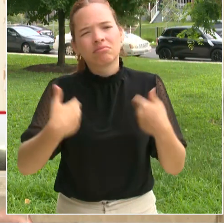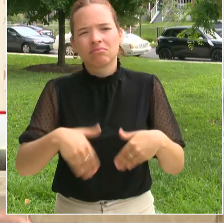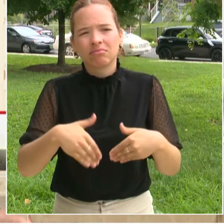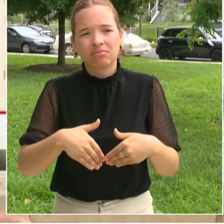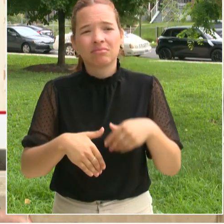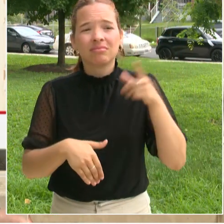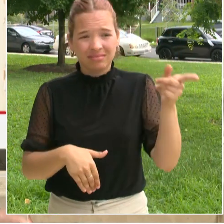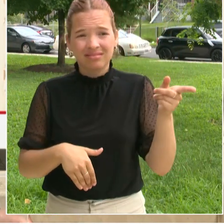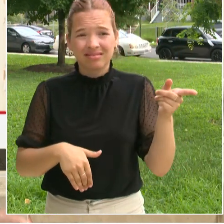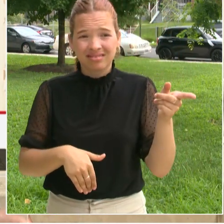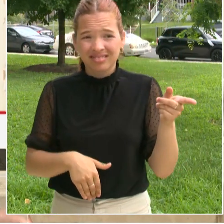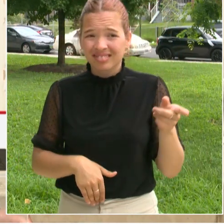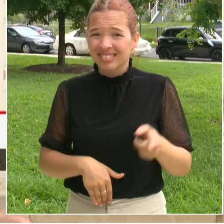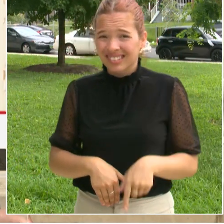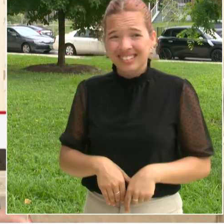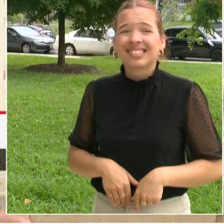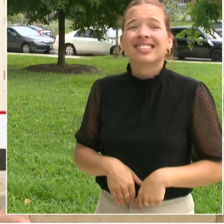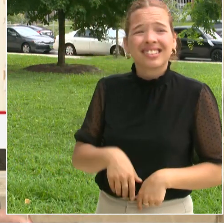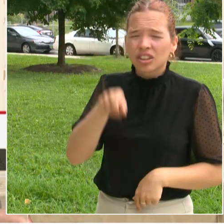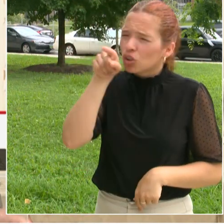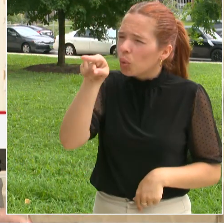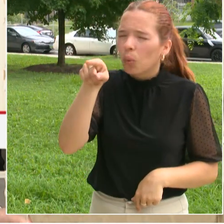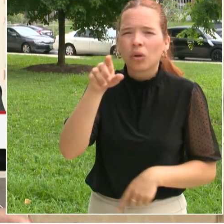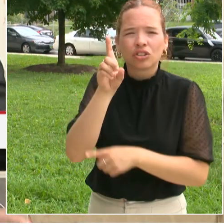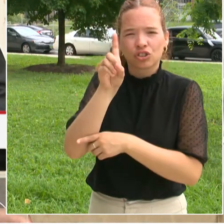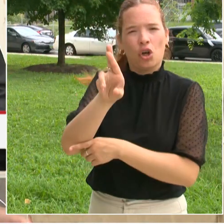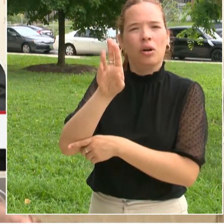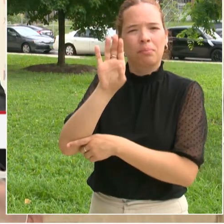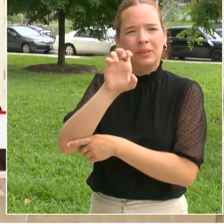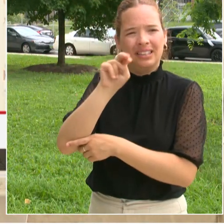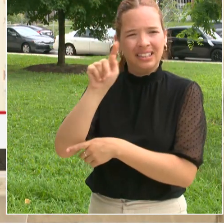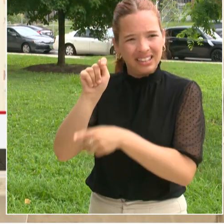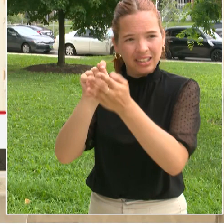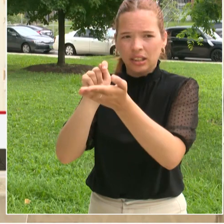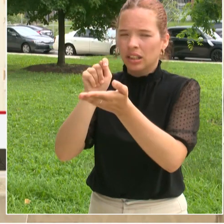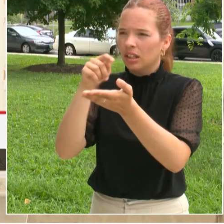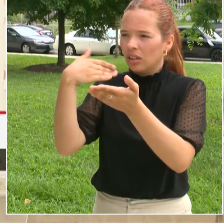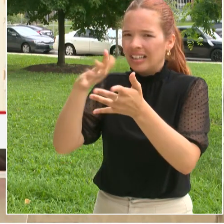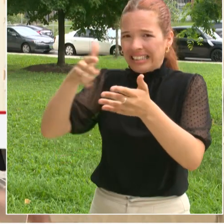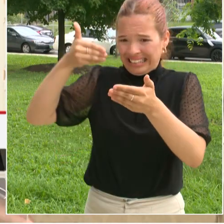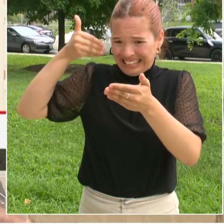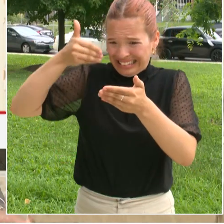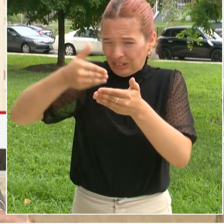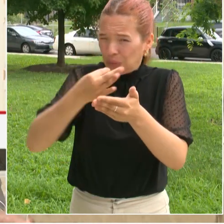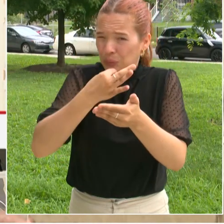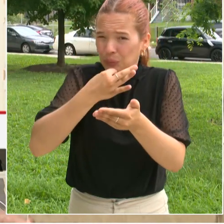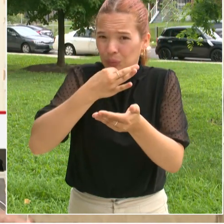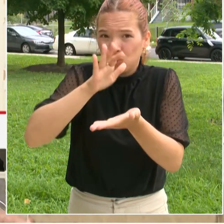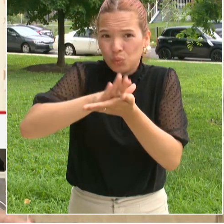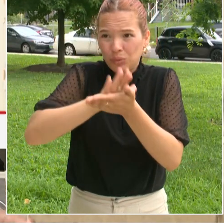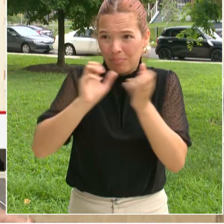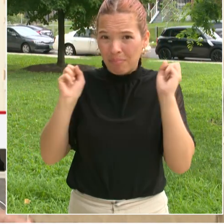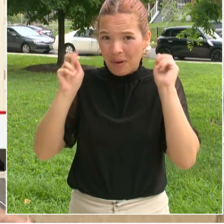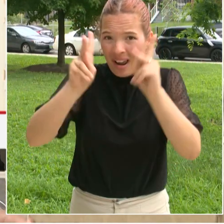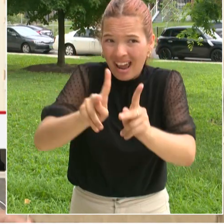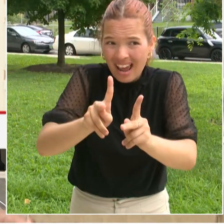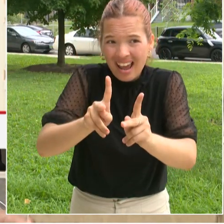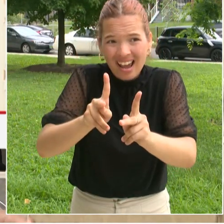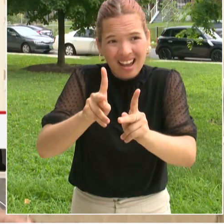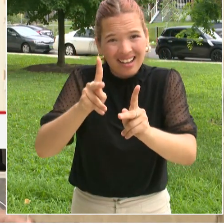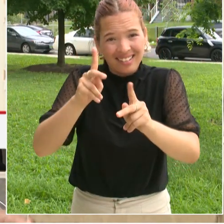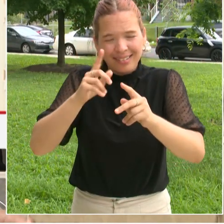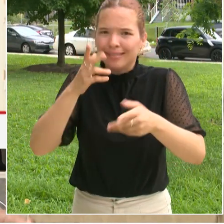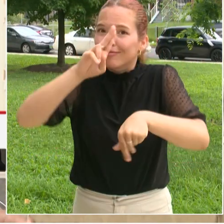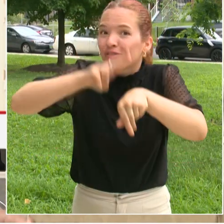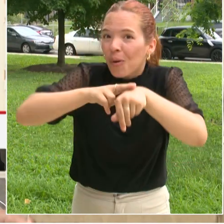about how soon school will open. And I know parents are eager to get students back in school. And so as we prepare for the opening